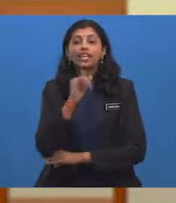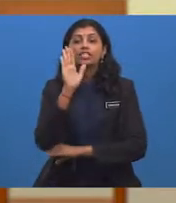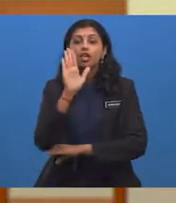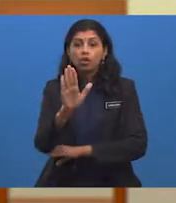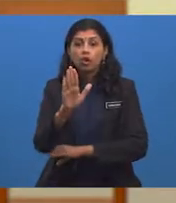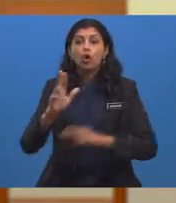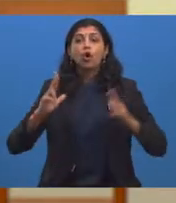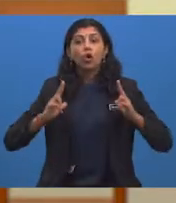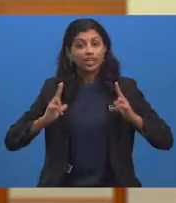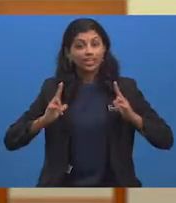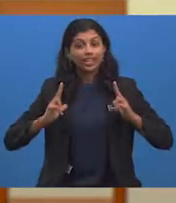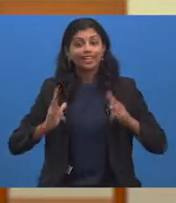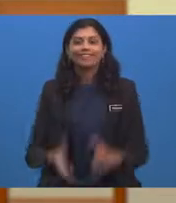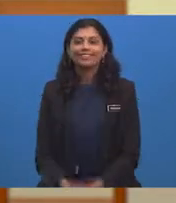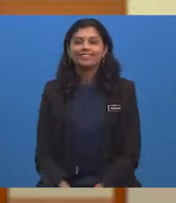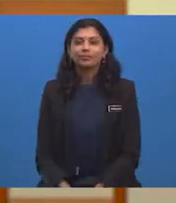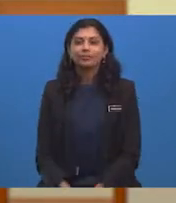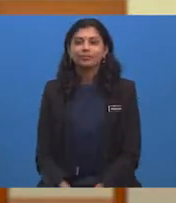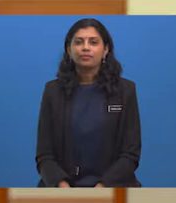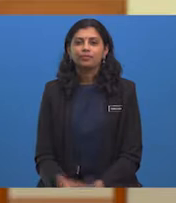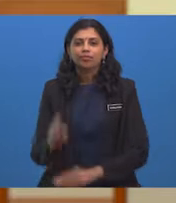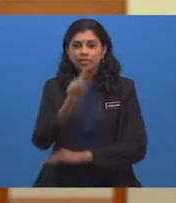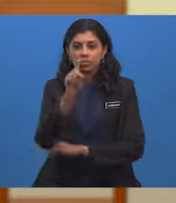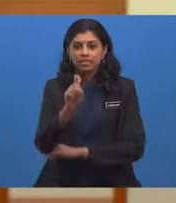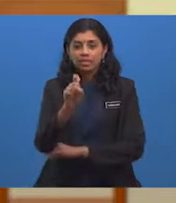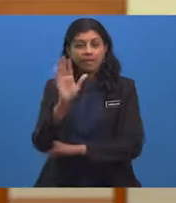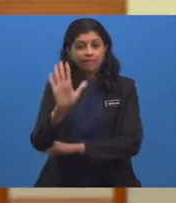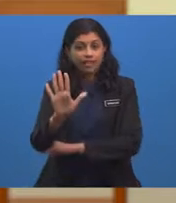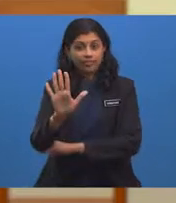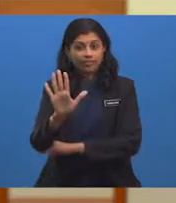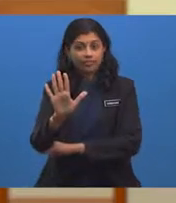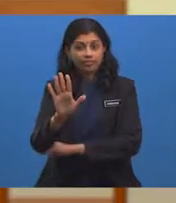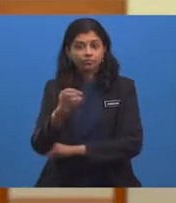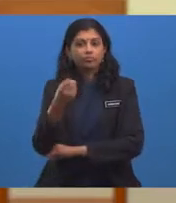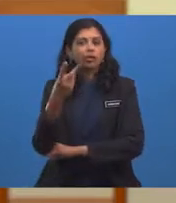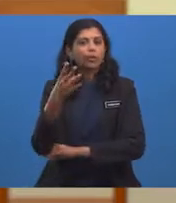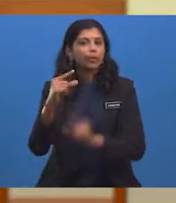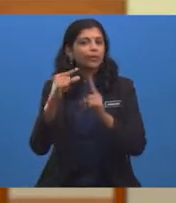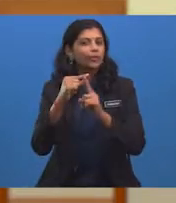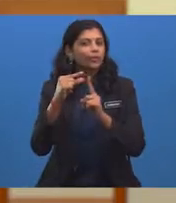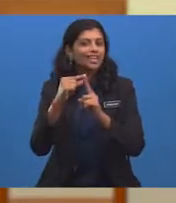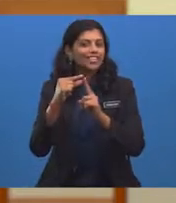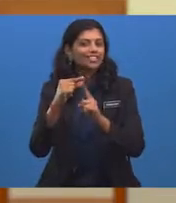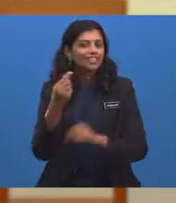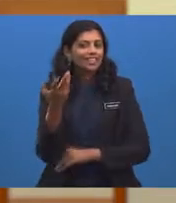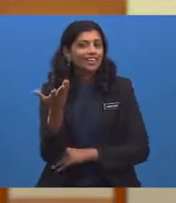Question 5 How many words do you have to write?